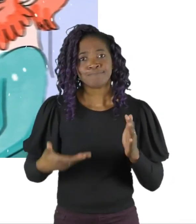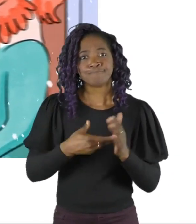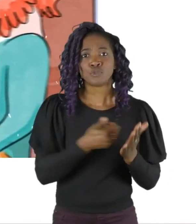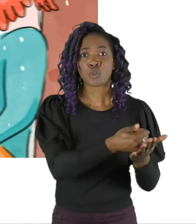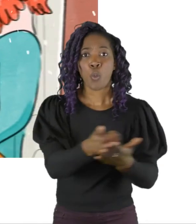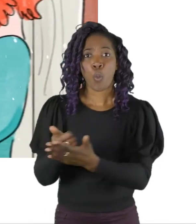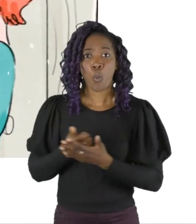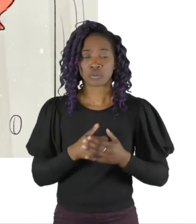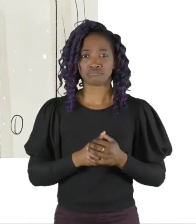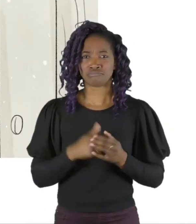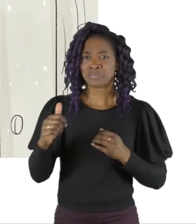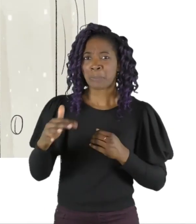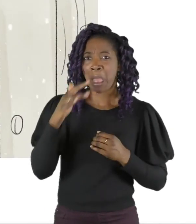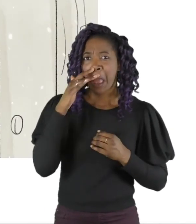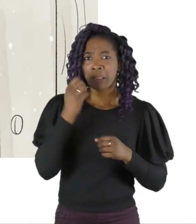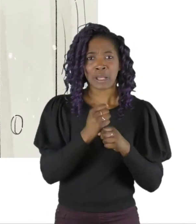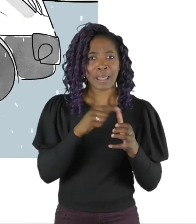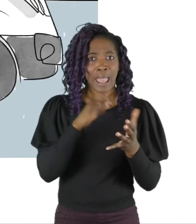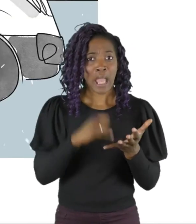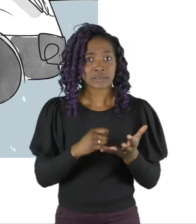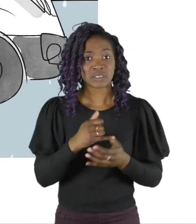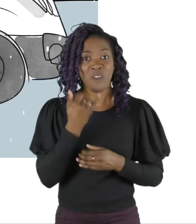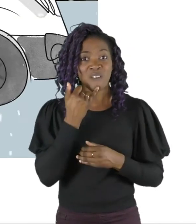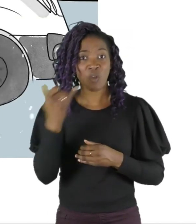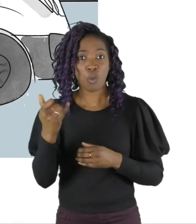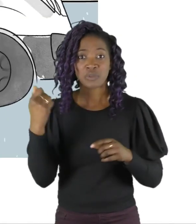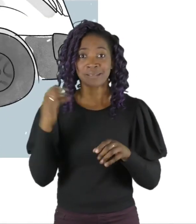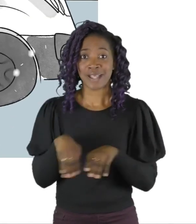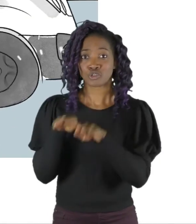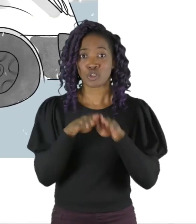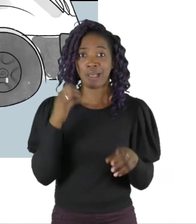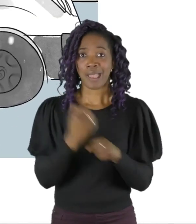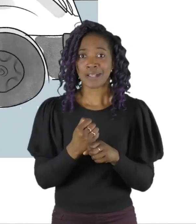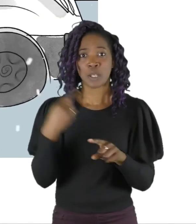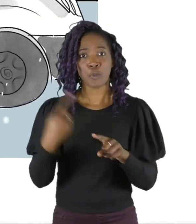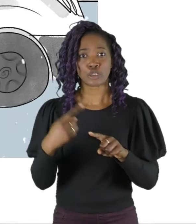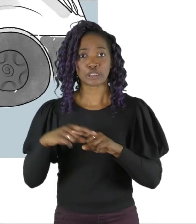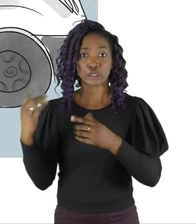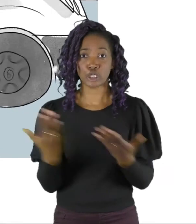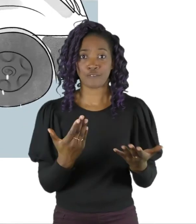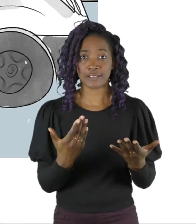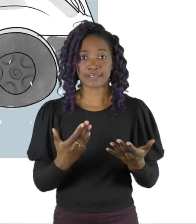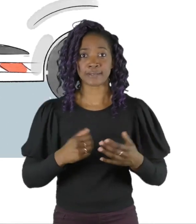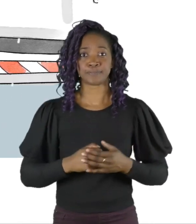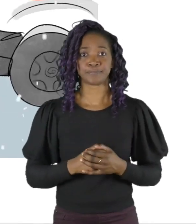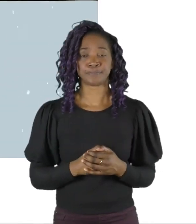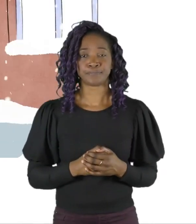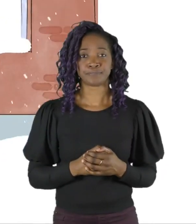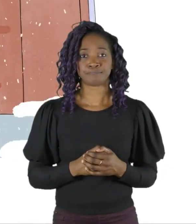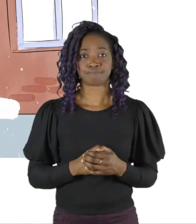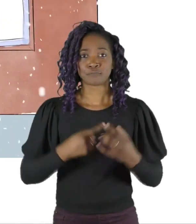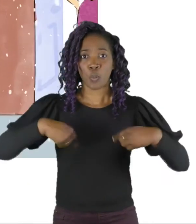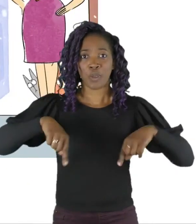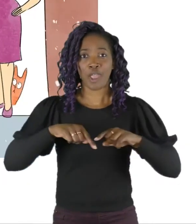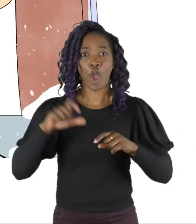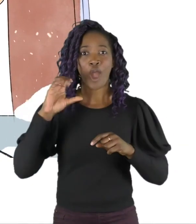little extra support. If you do smell gas, call the National Gas Emergency Service free on 0800 111 999.